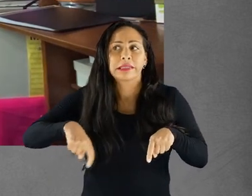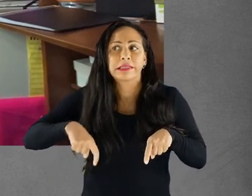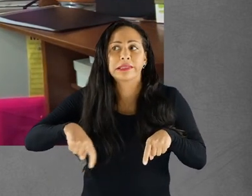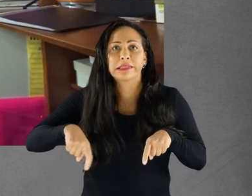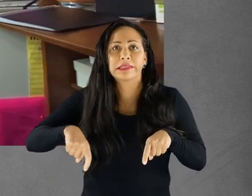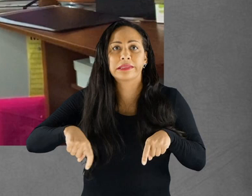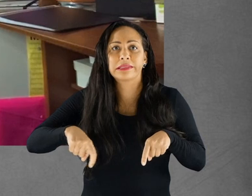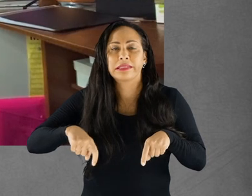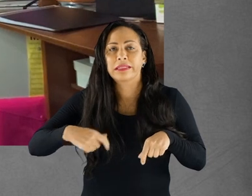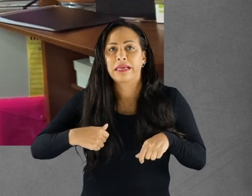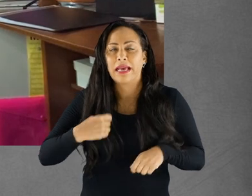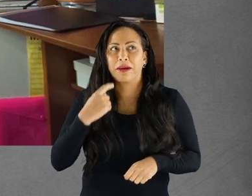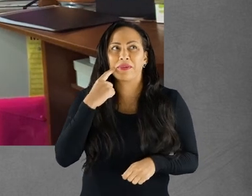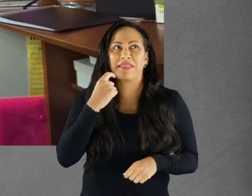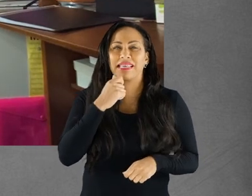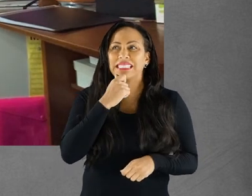I used to think